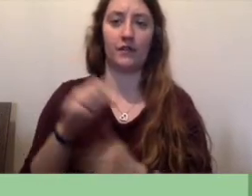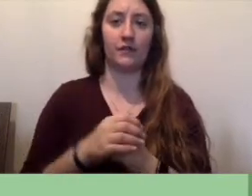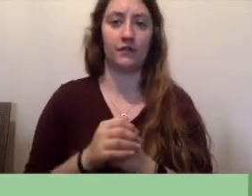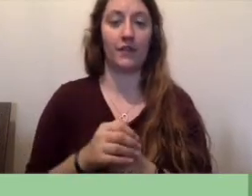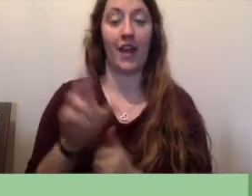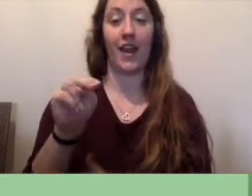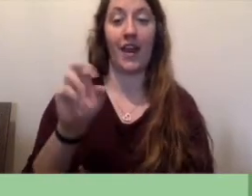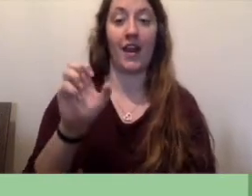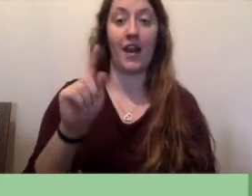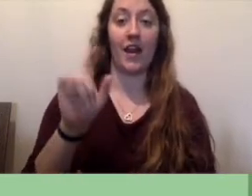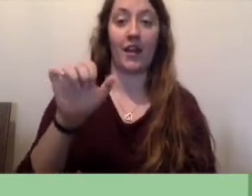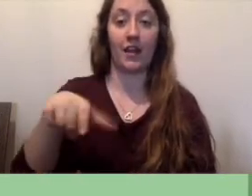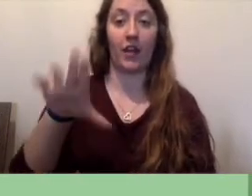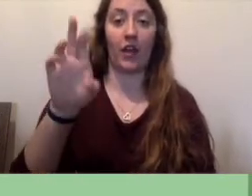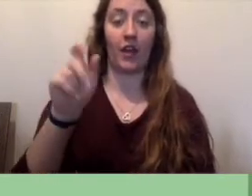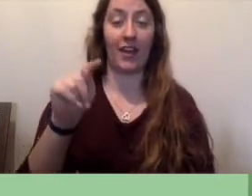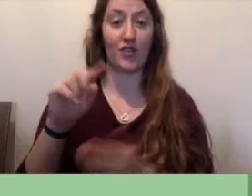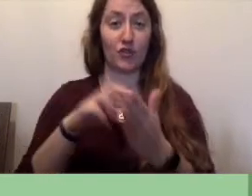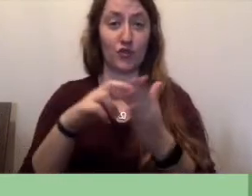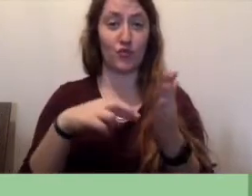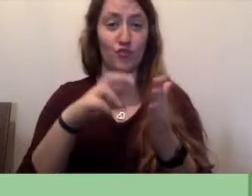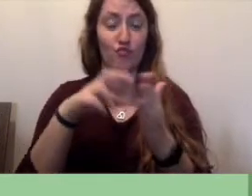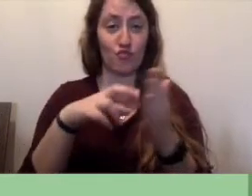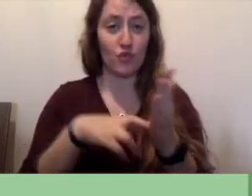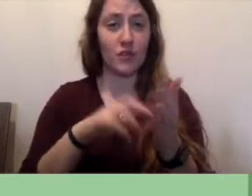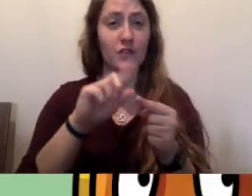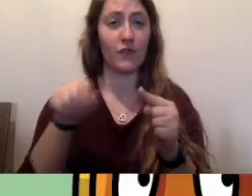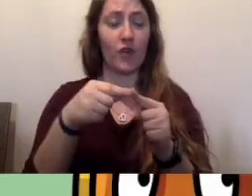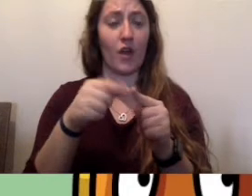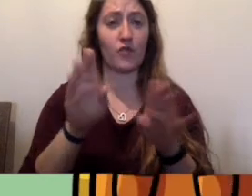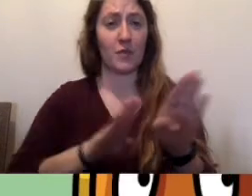netiquette, is a set of rules for how to behave online.